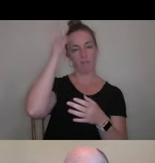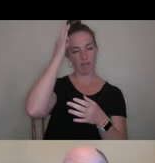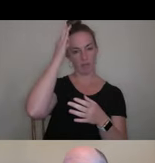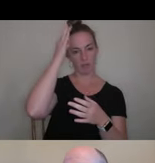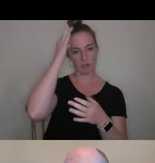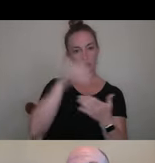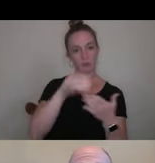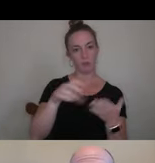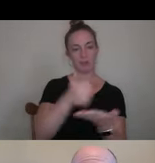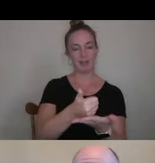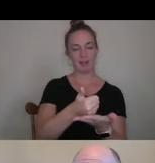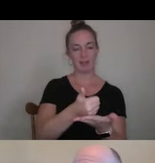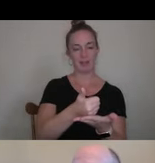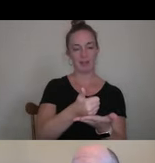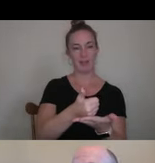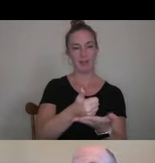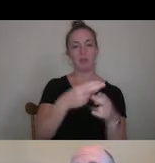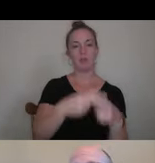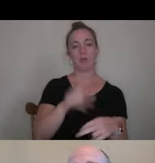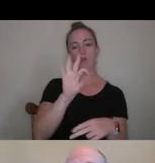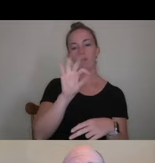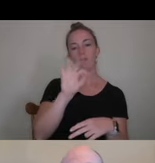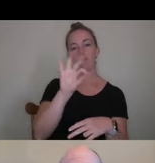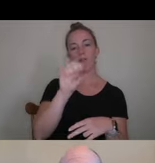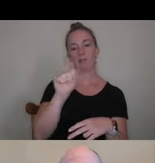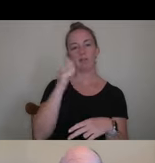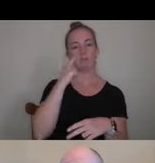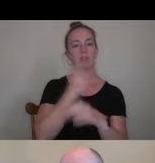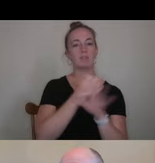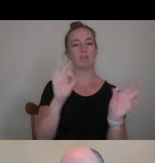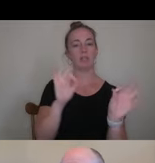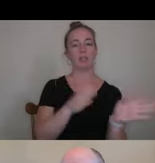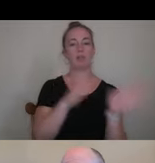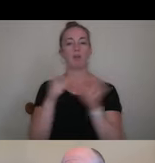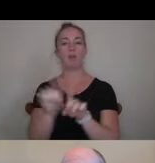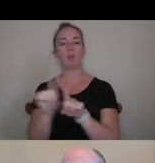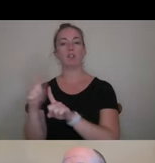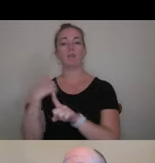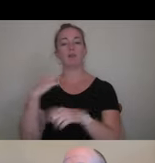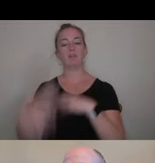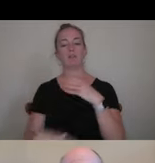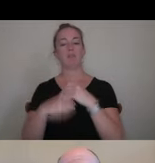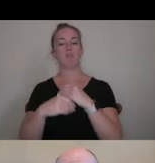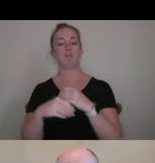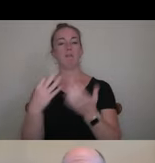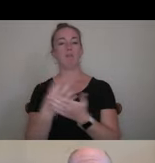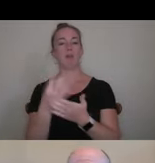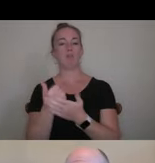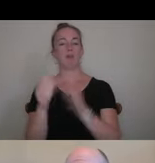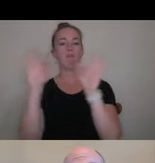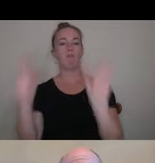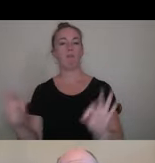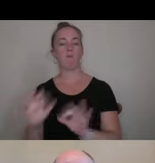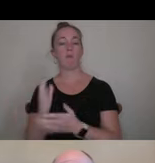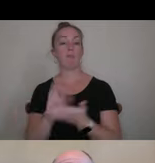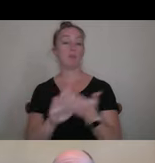FAFSA, because it is free. We also have our own supplemental financial aid form. Uh, some colleges do, some